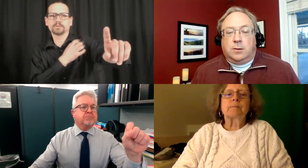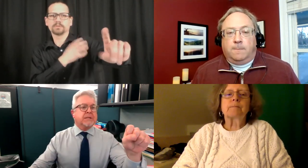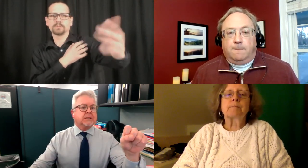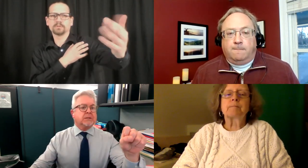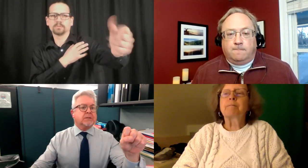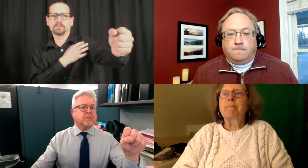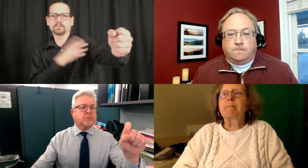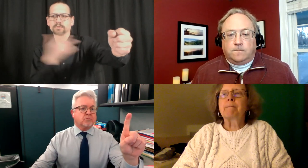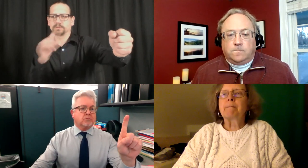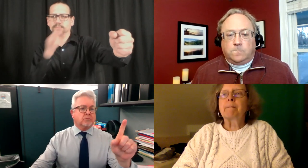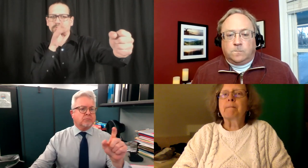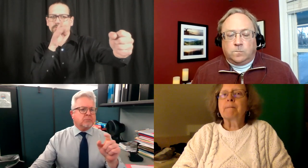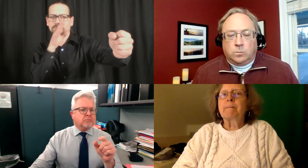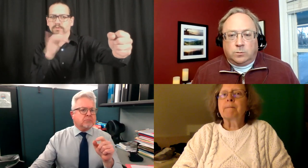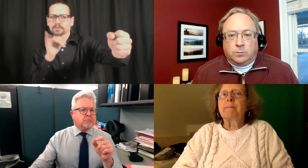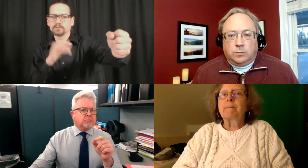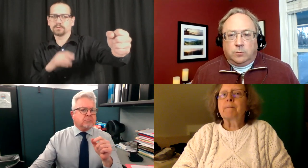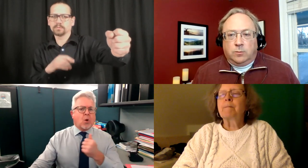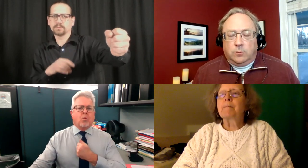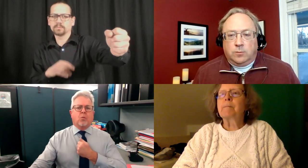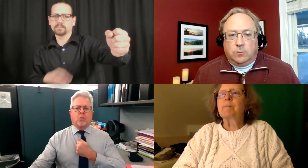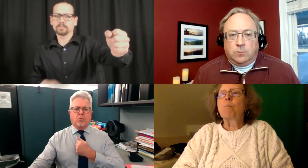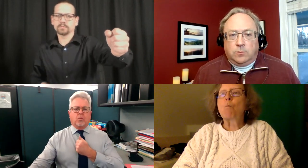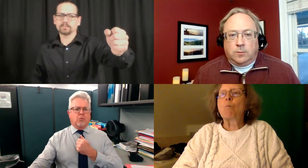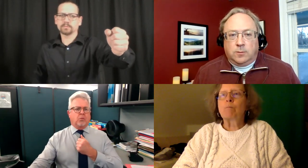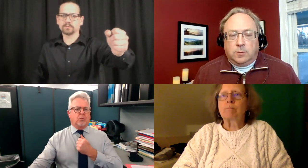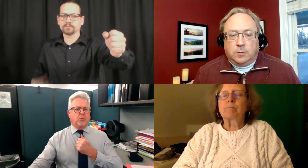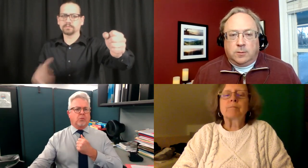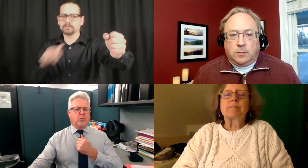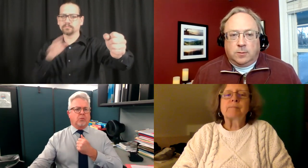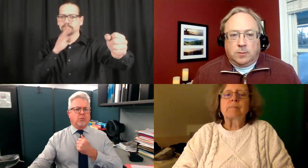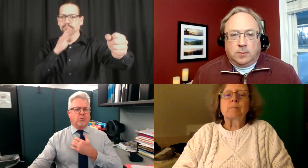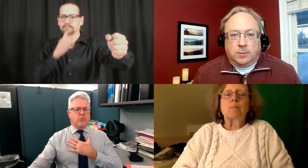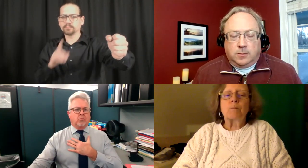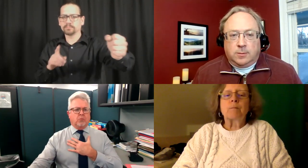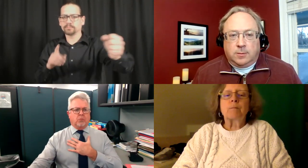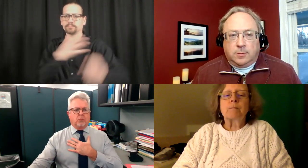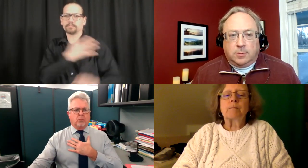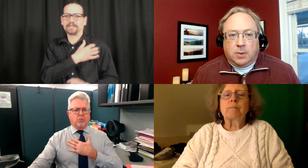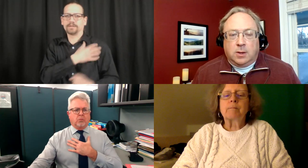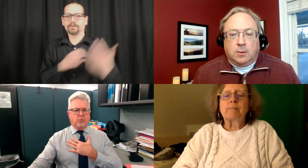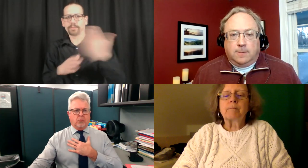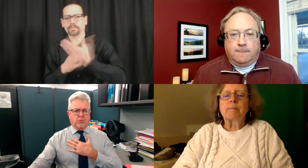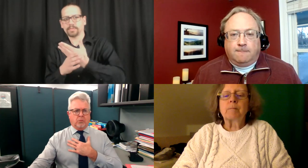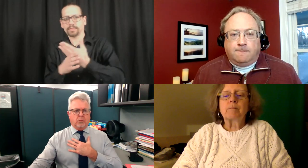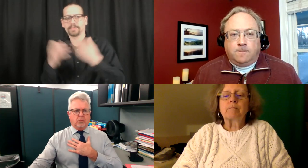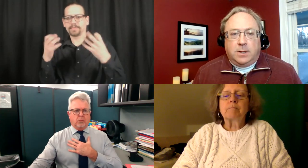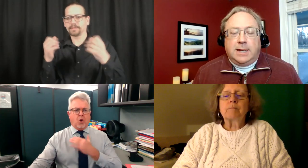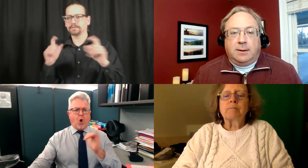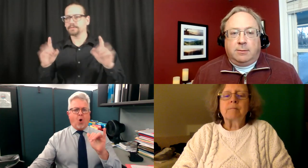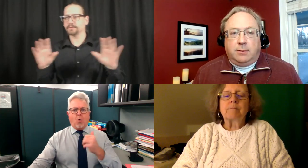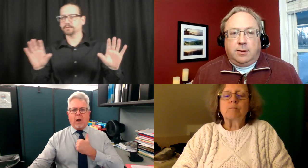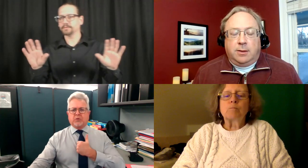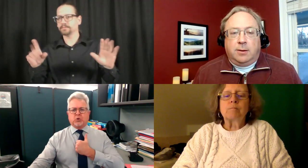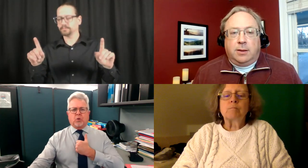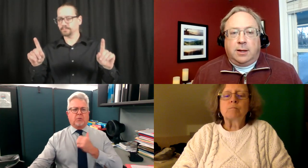So the question, the question that Mary was asking is, you need to show some sort of documentation of a test, though, to travel. Is that